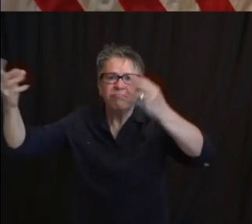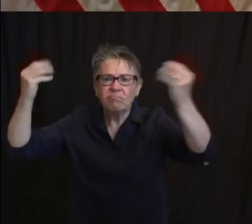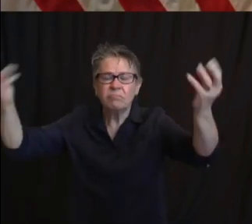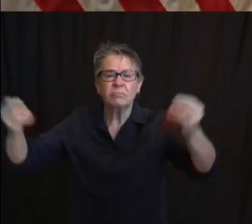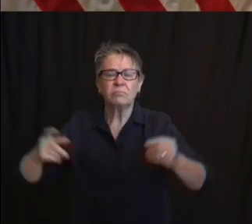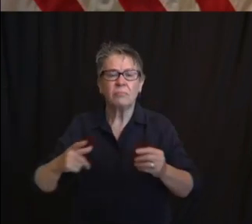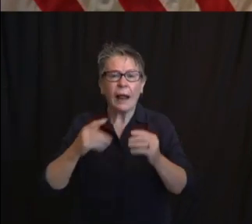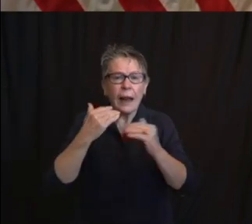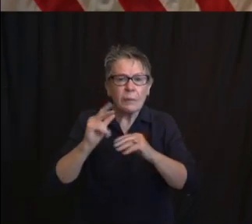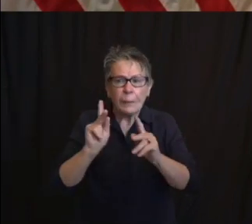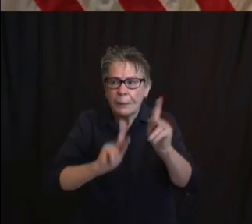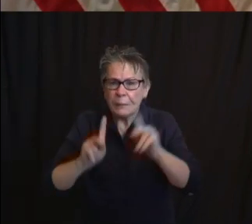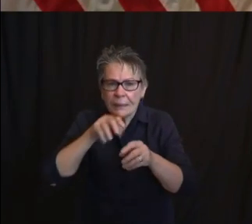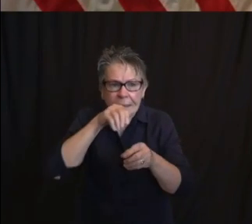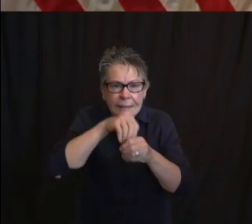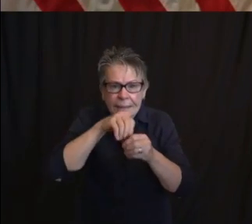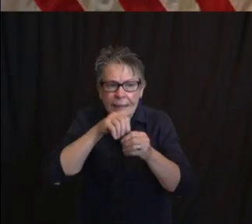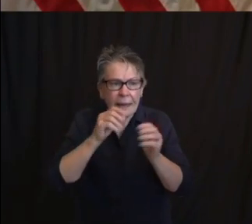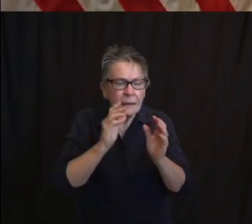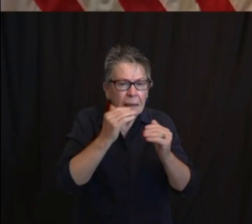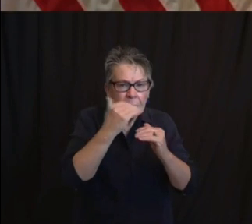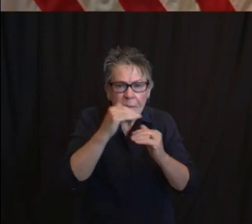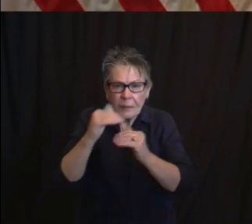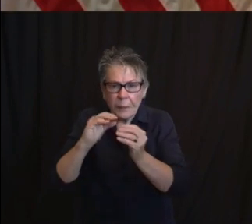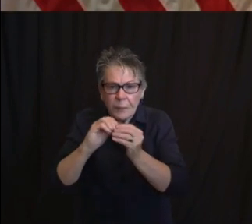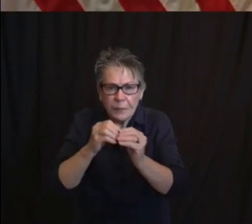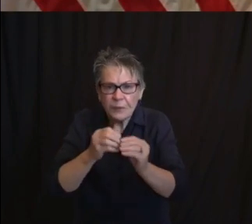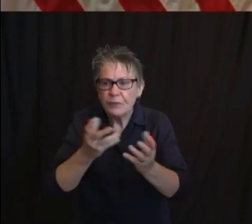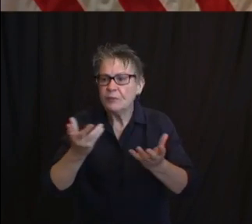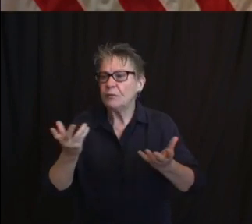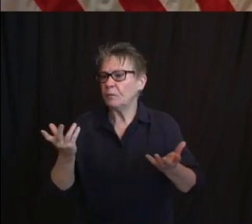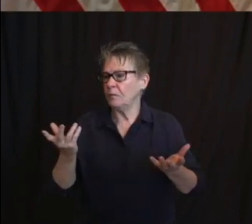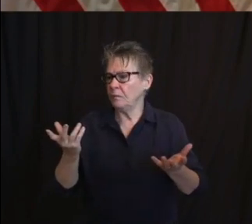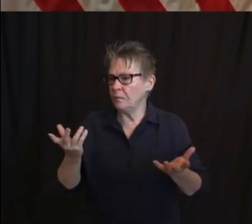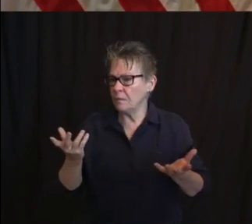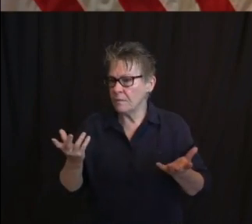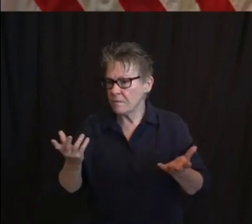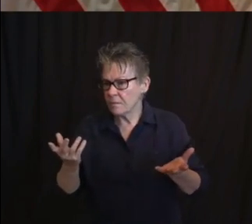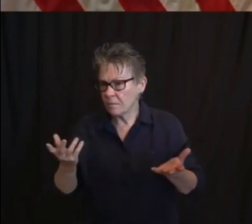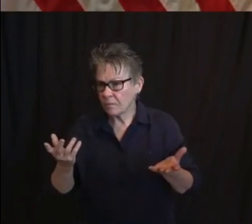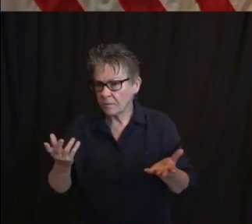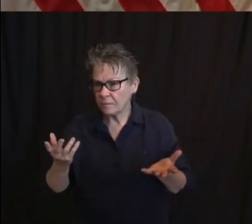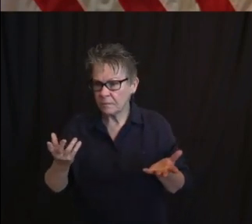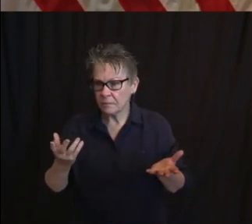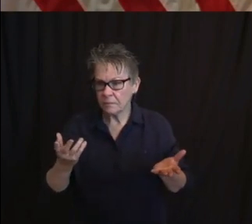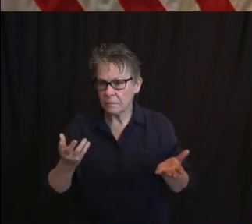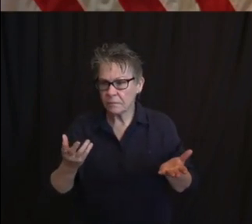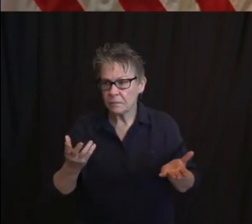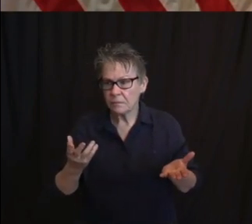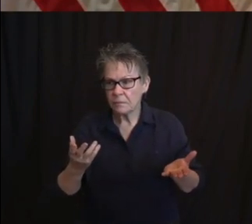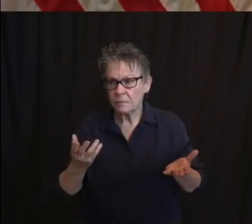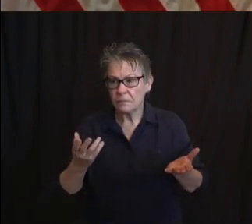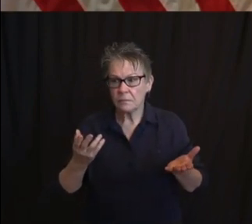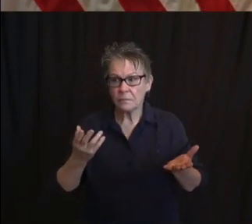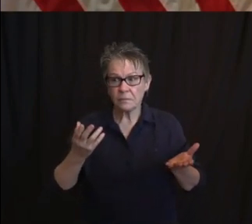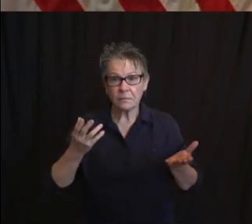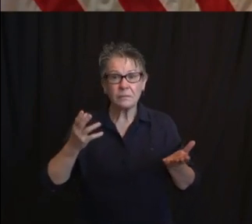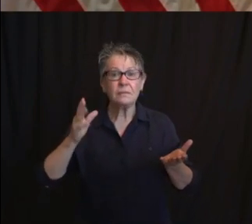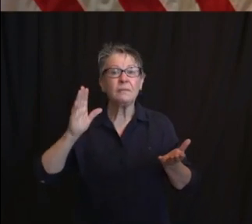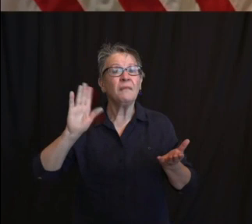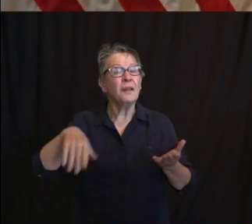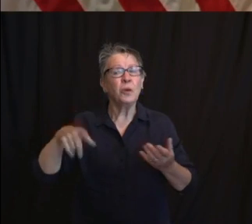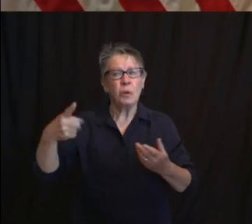We're driving down a one-way street. I don't want to put the car and bring it back up that street. But what would it look like? It would sadly look like